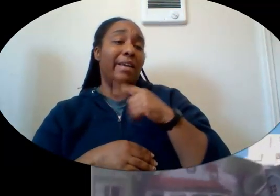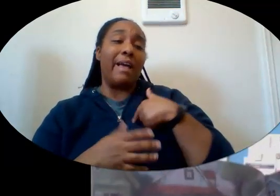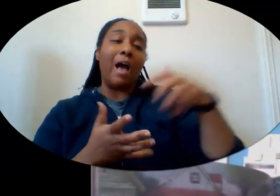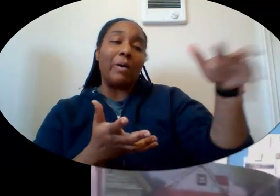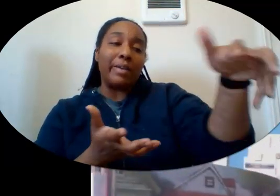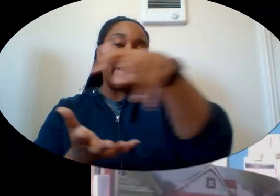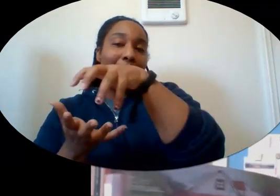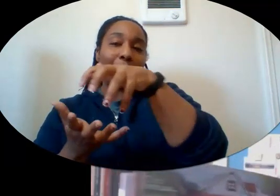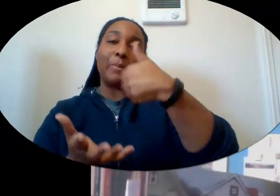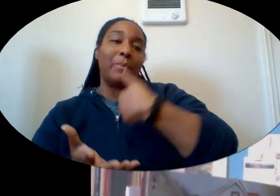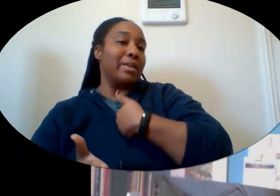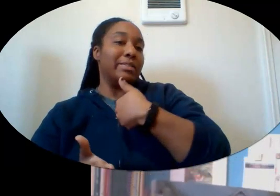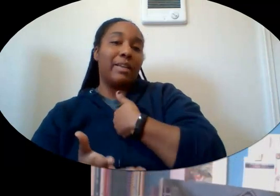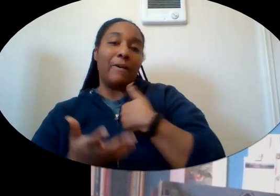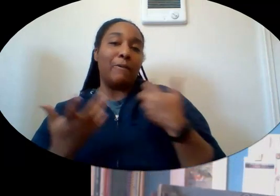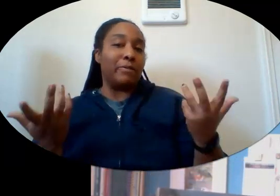gather them myself.